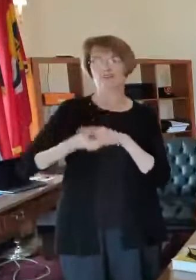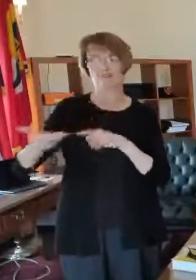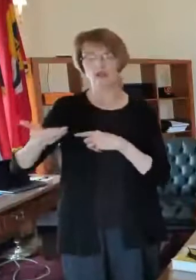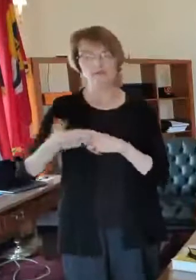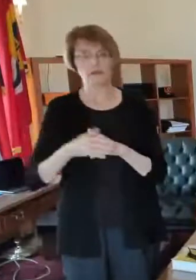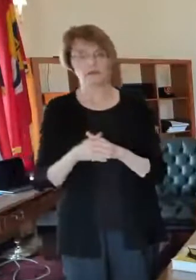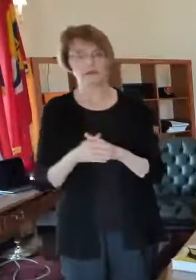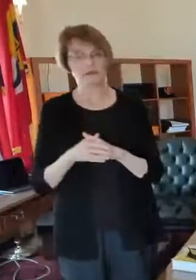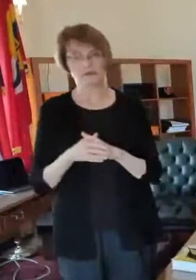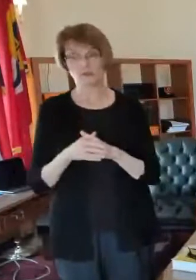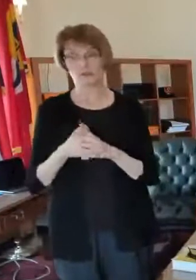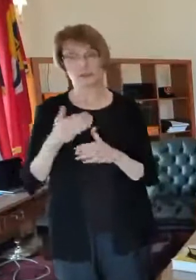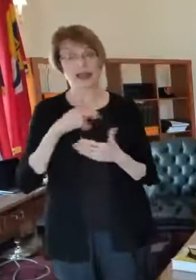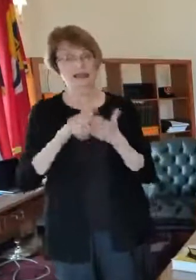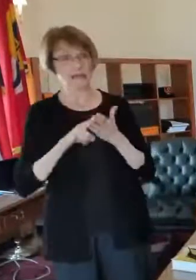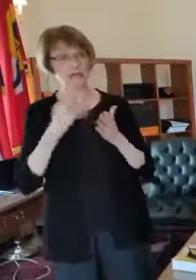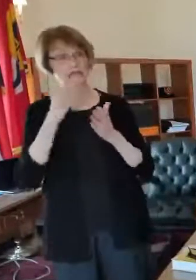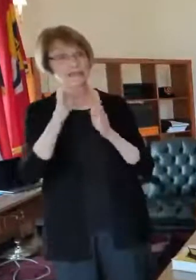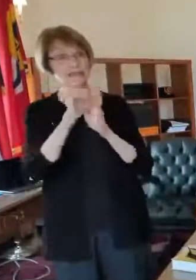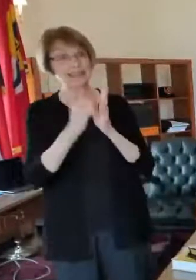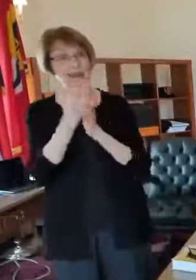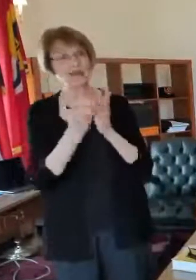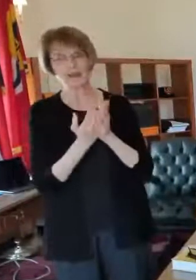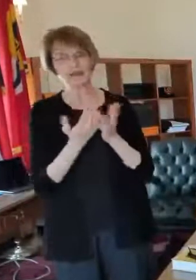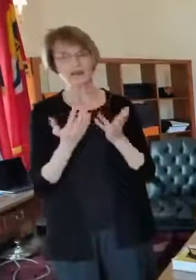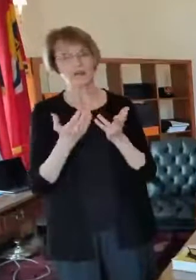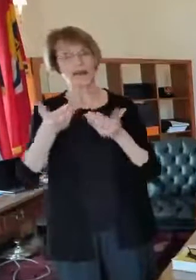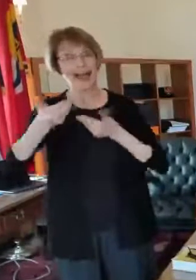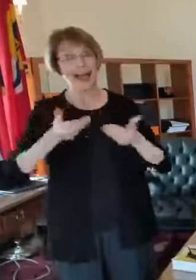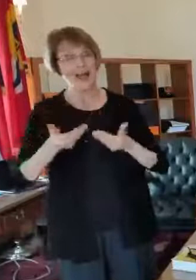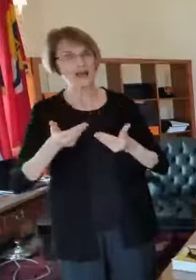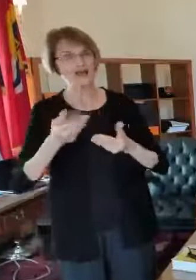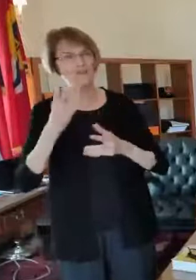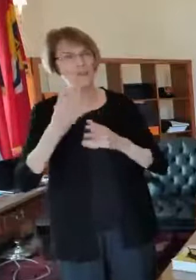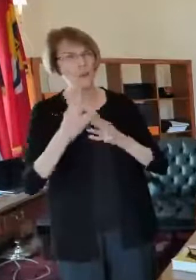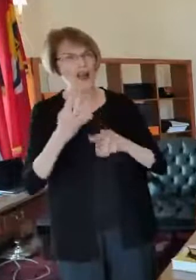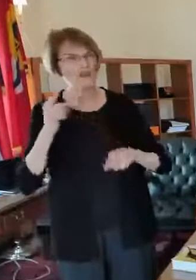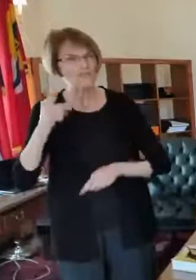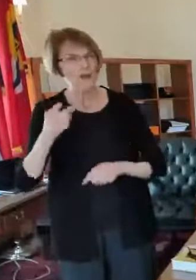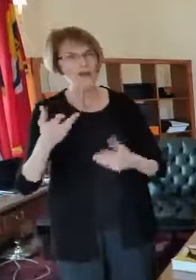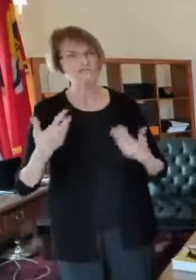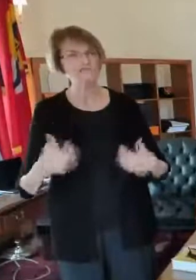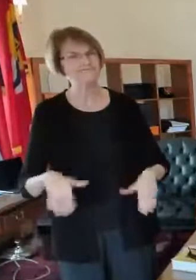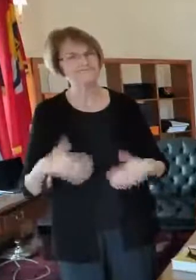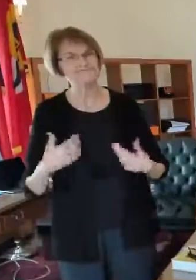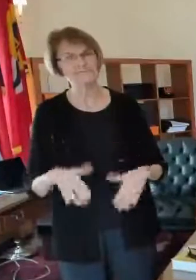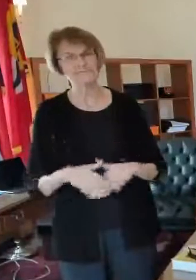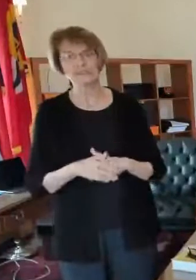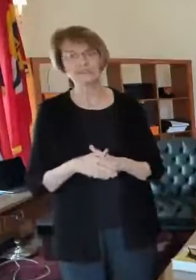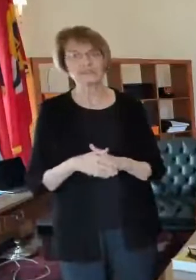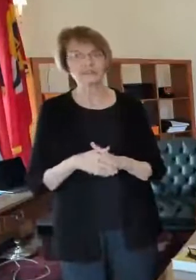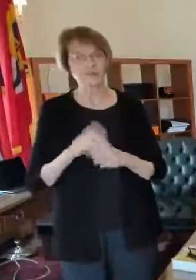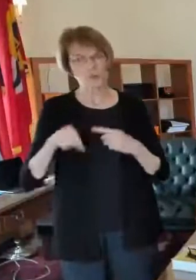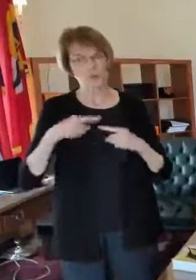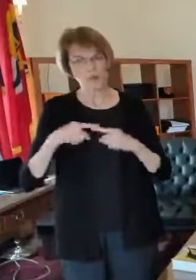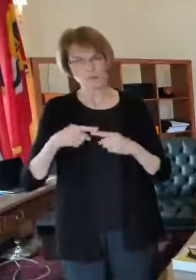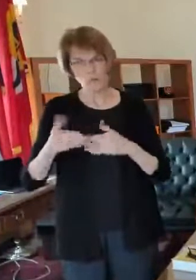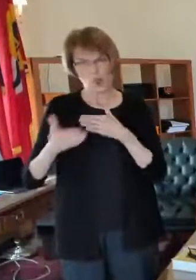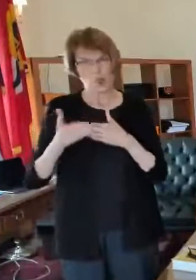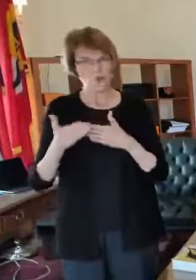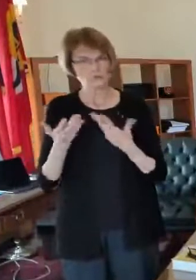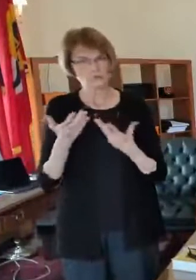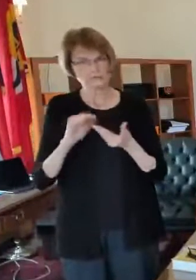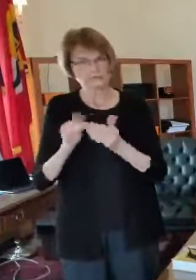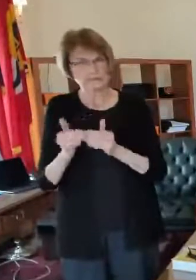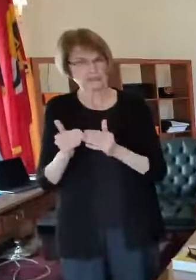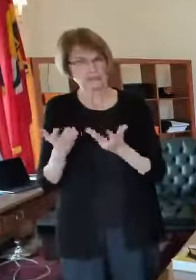by the state well i don't know when you signed up for hours um we we we